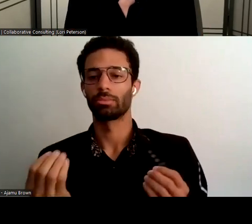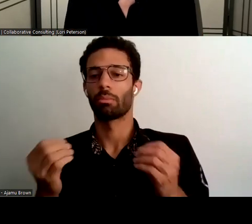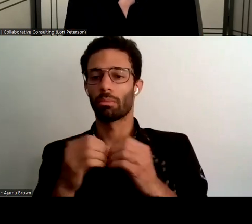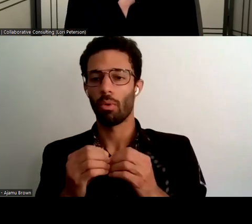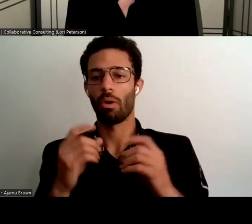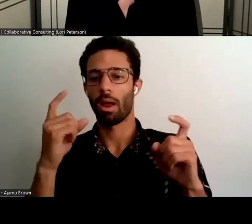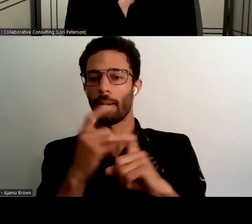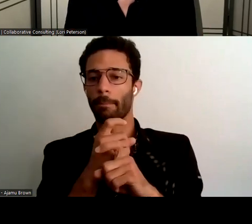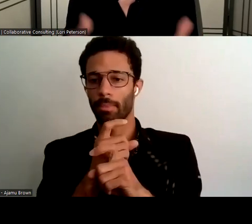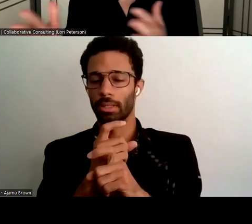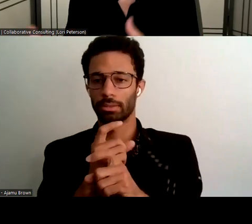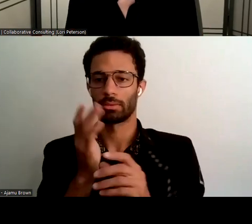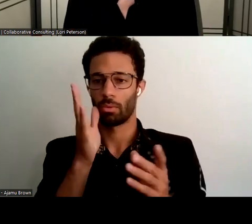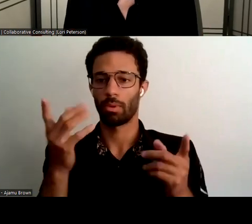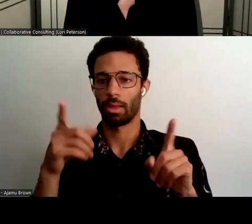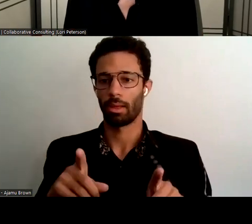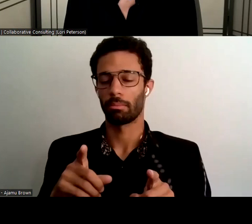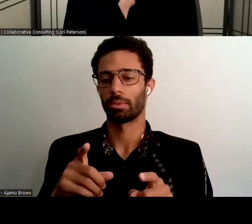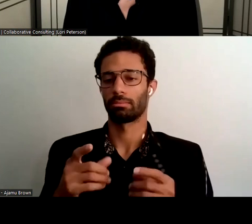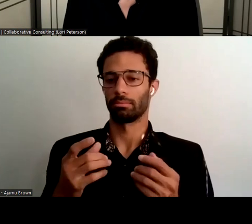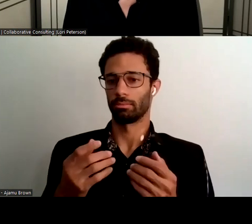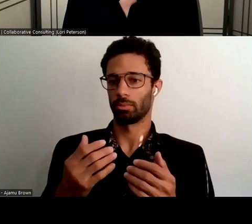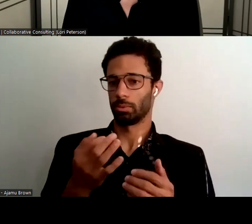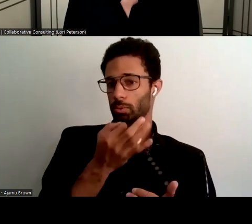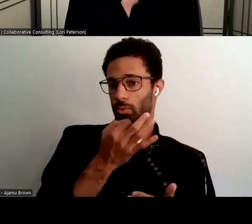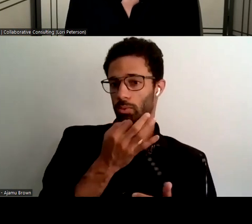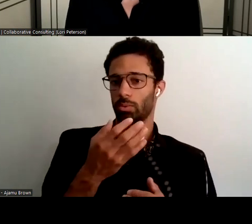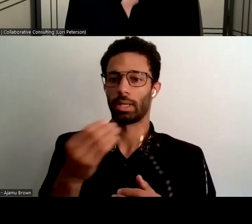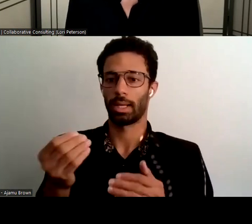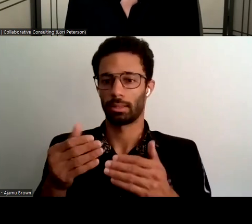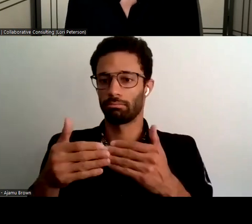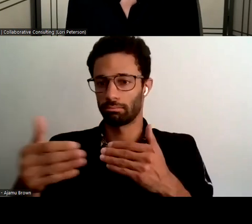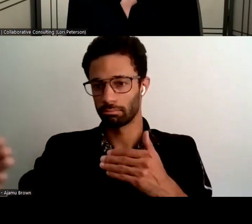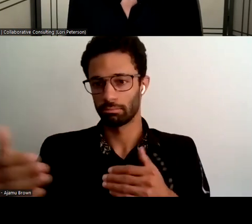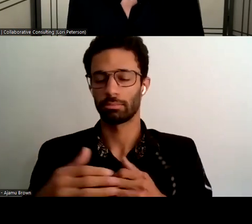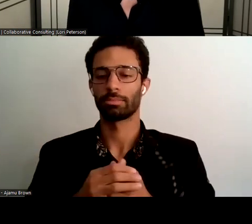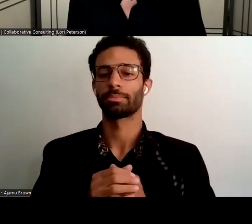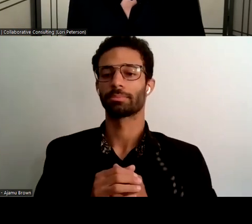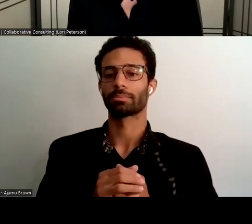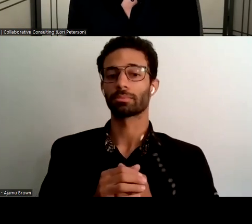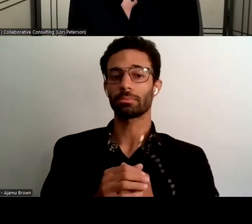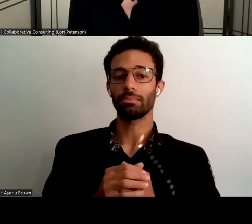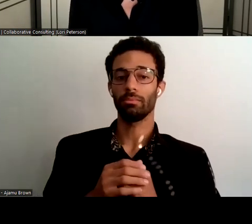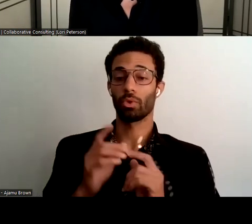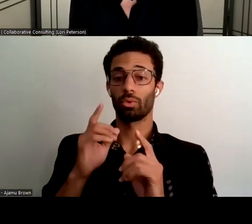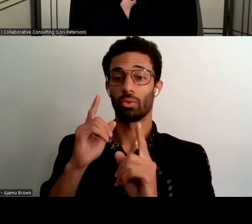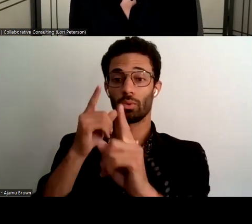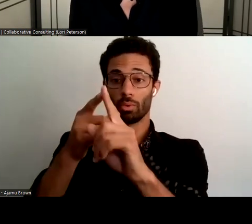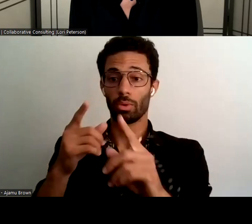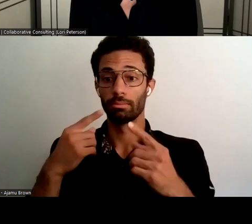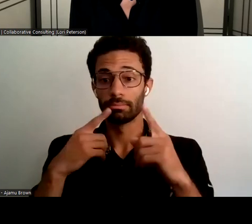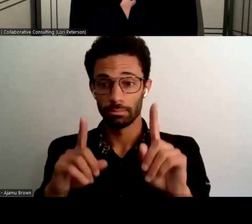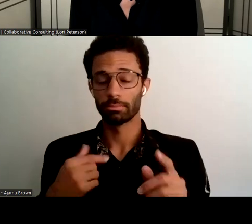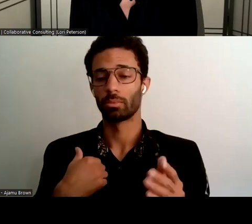and the near future and long-term future to achieve the project's purpose we we designed a year